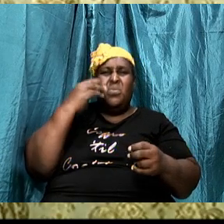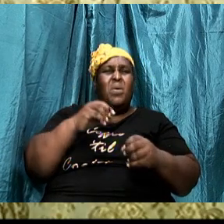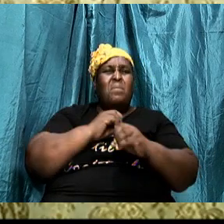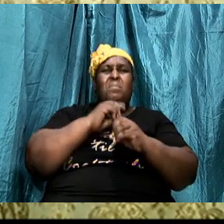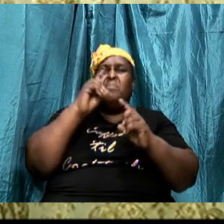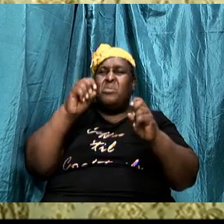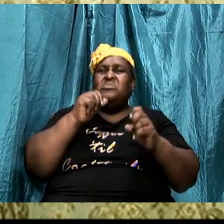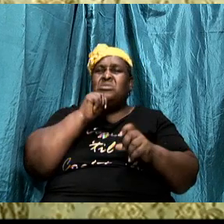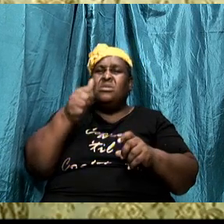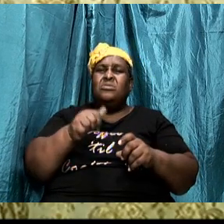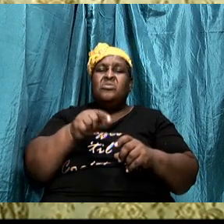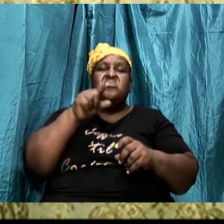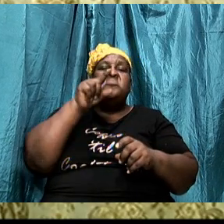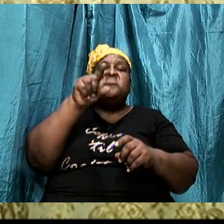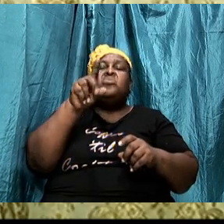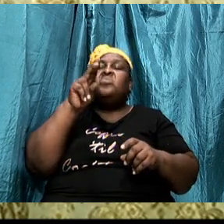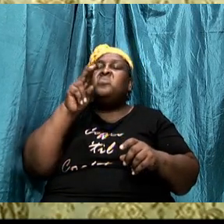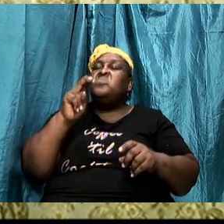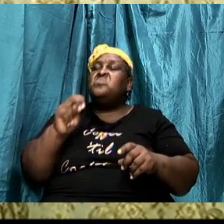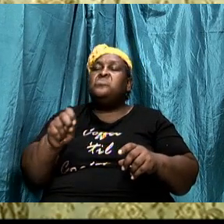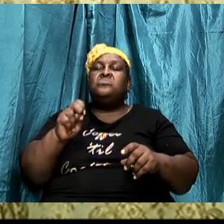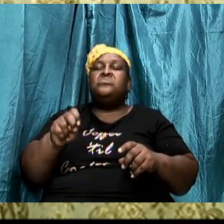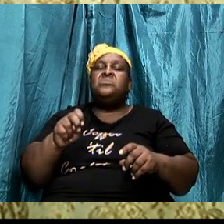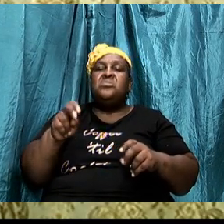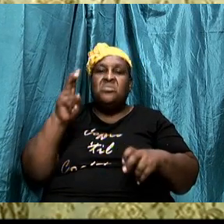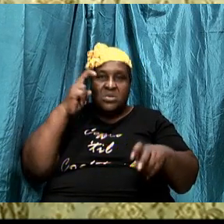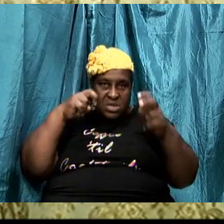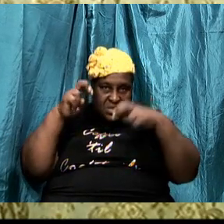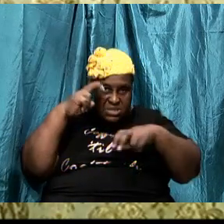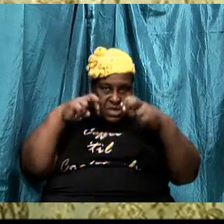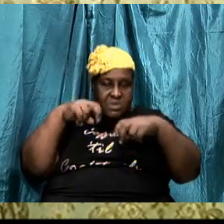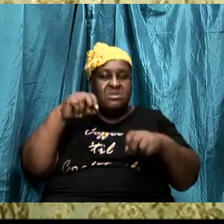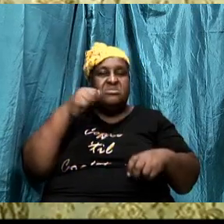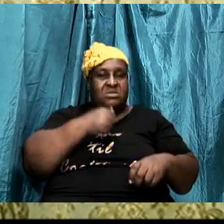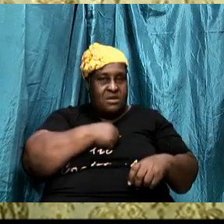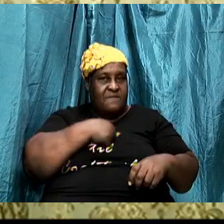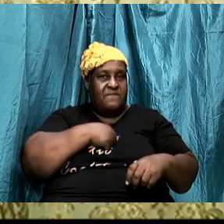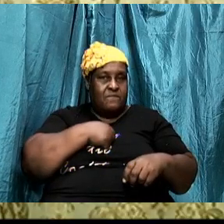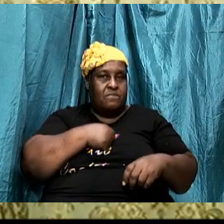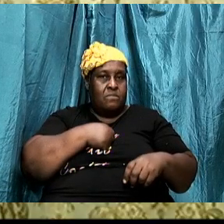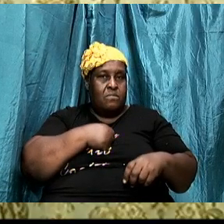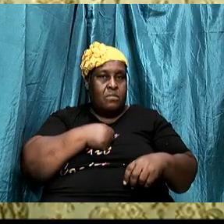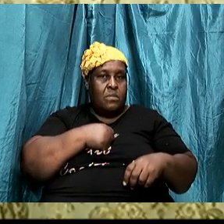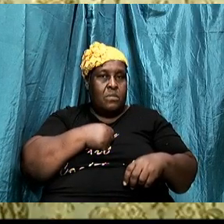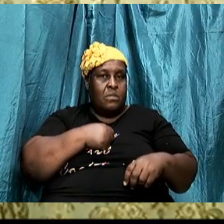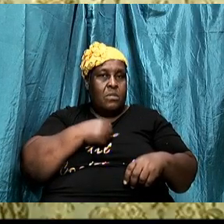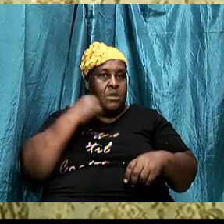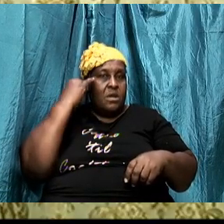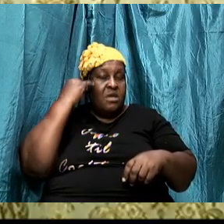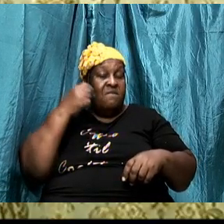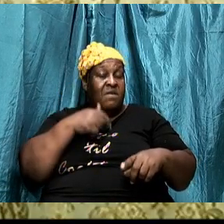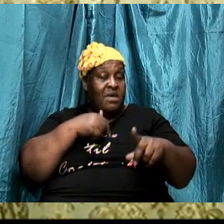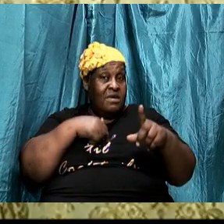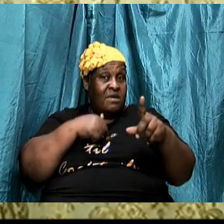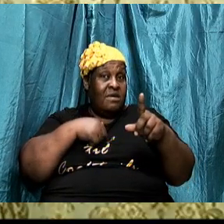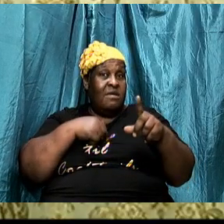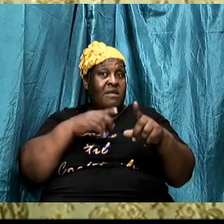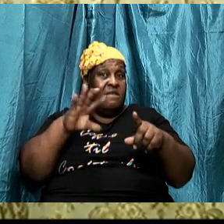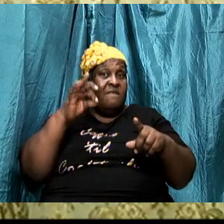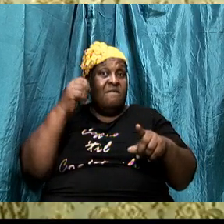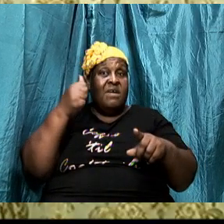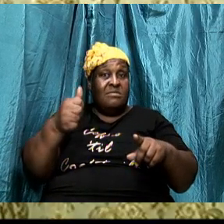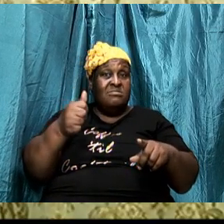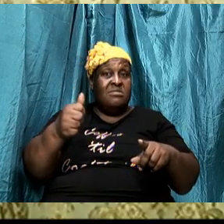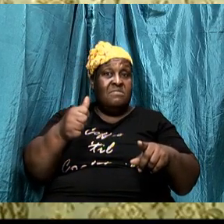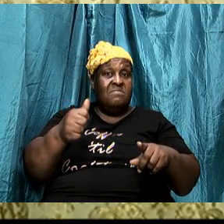you need to check yourself if I find myself going back to some of the things that I used to do then I need